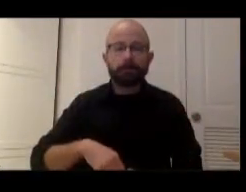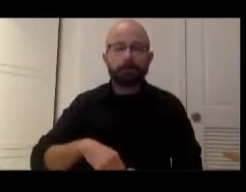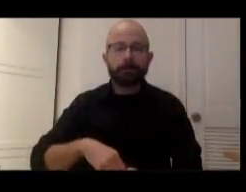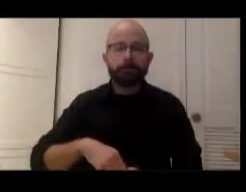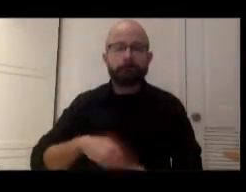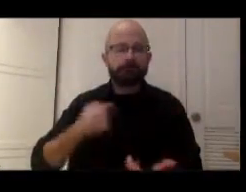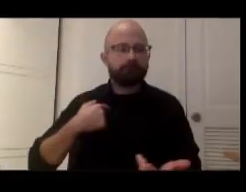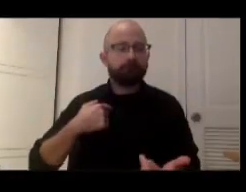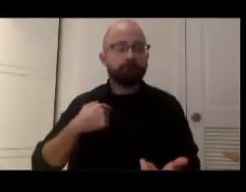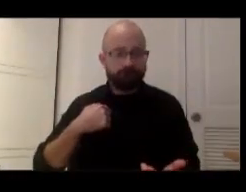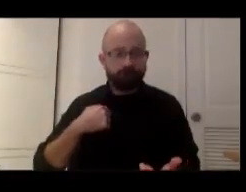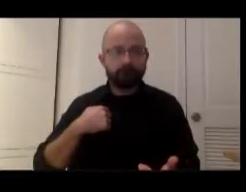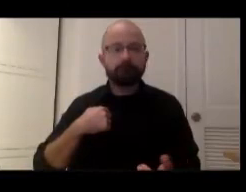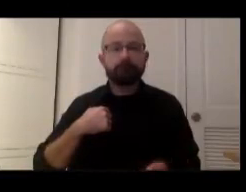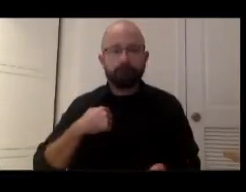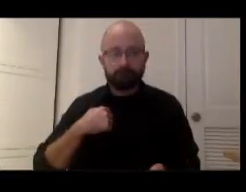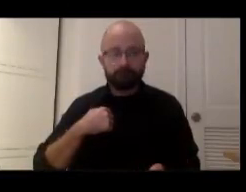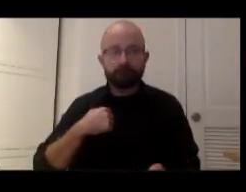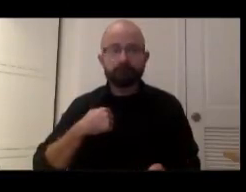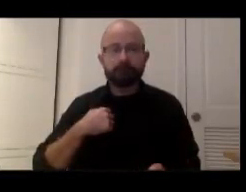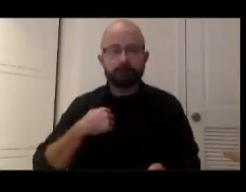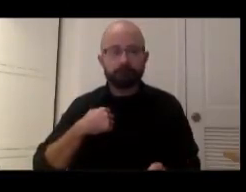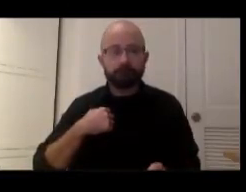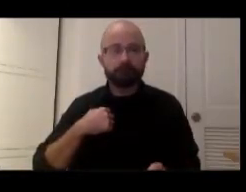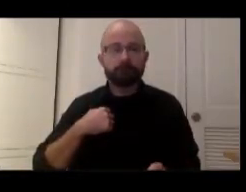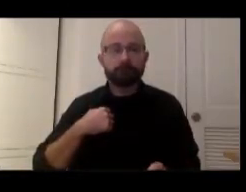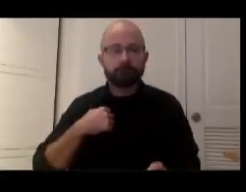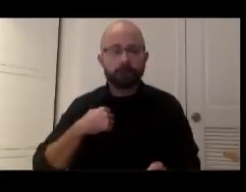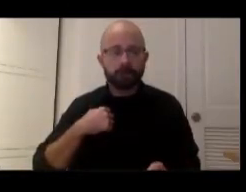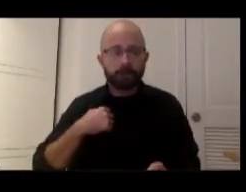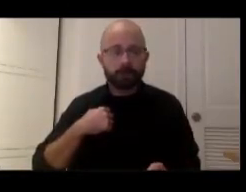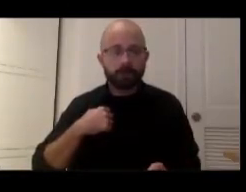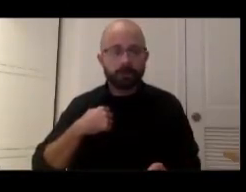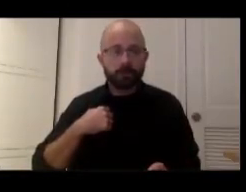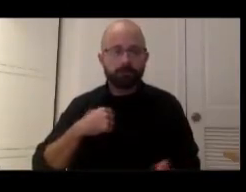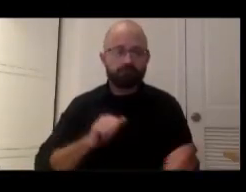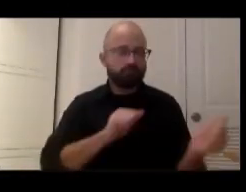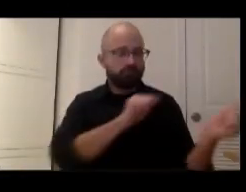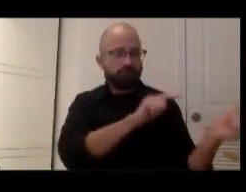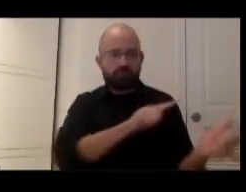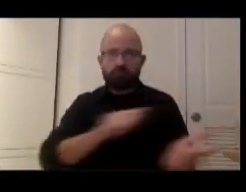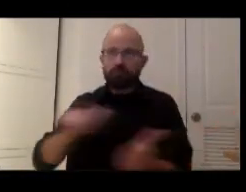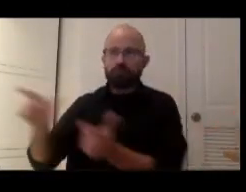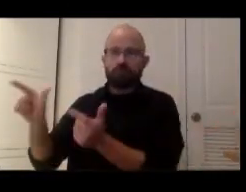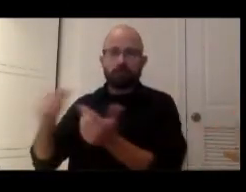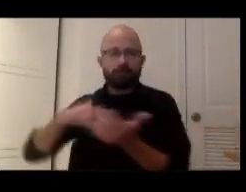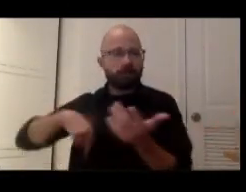this very large institution,